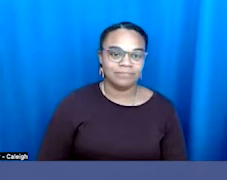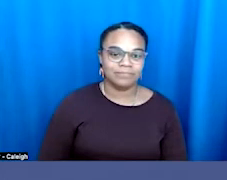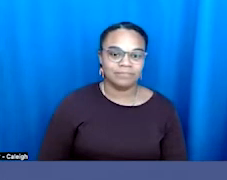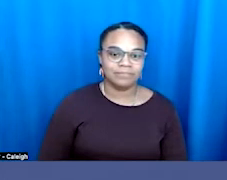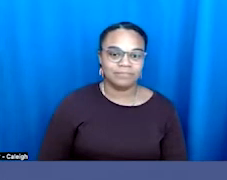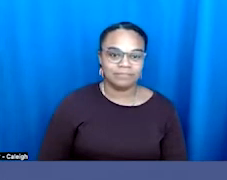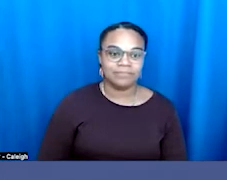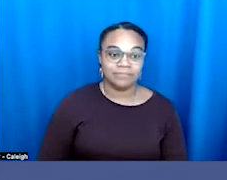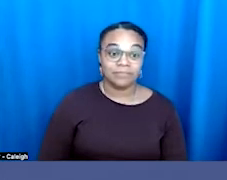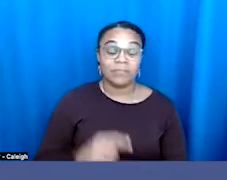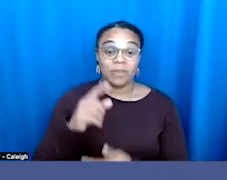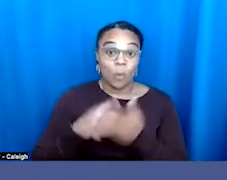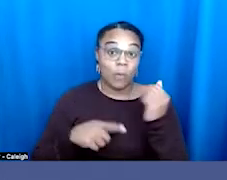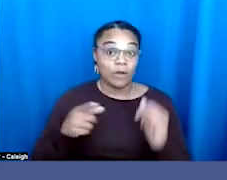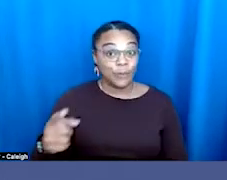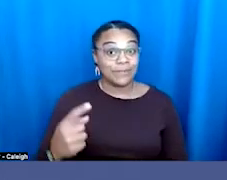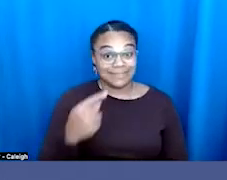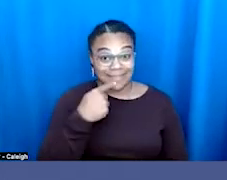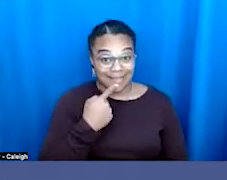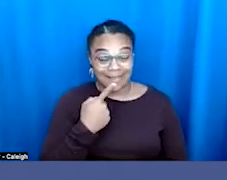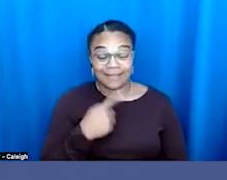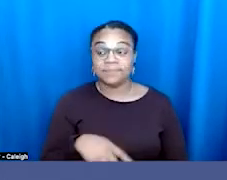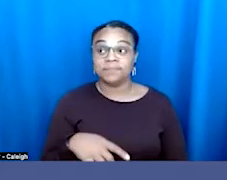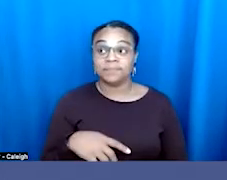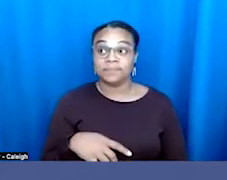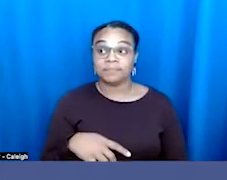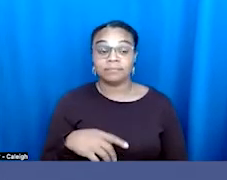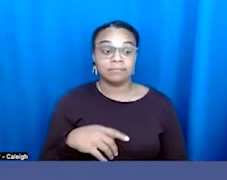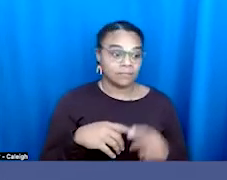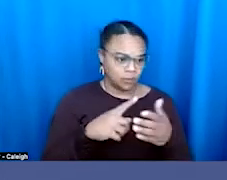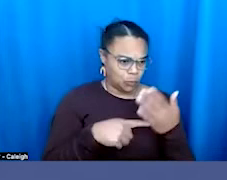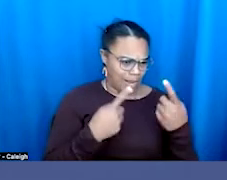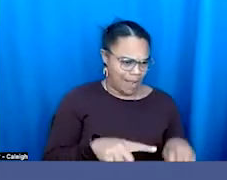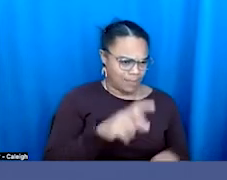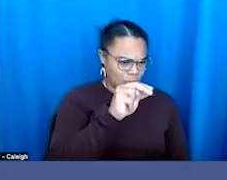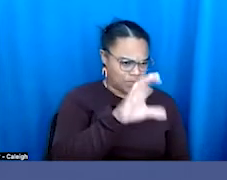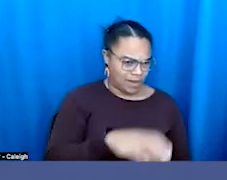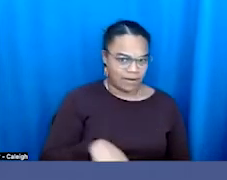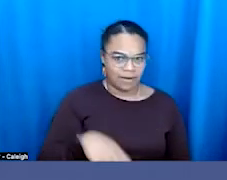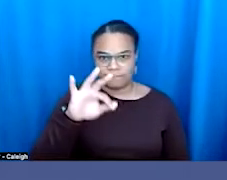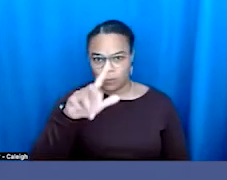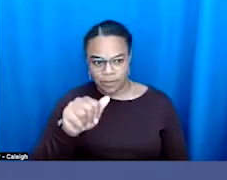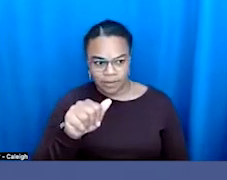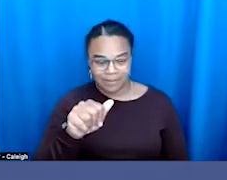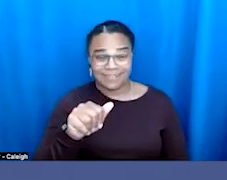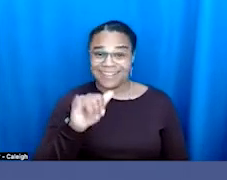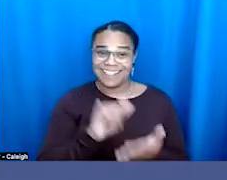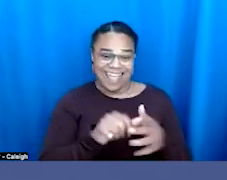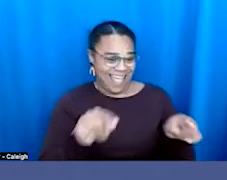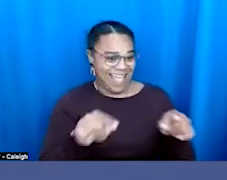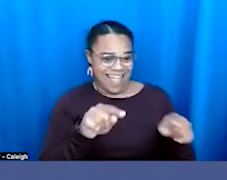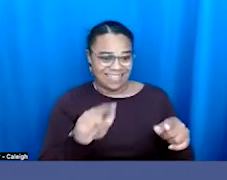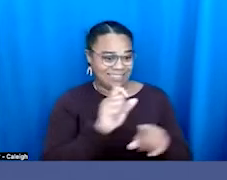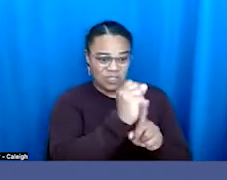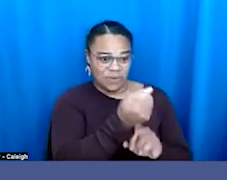What you're saying, right? What happens in North Carolina and Florida doesn't stay in North Carolina or Florida. But that doesn't